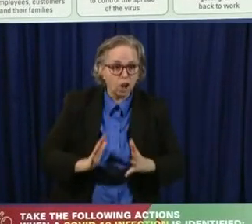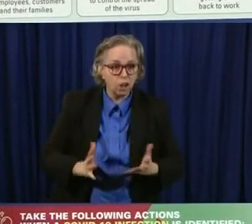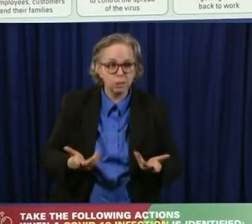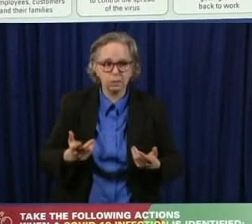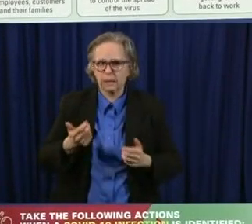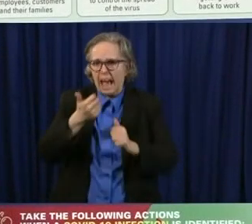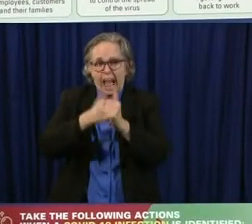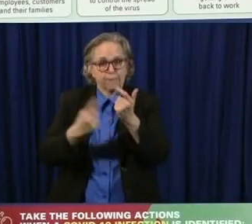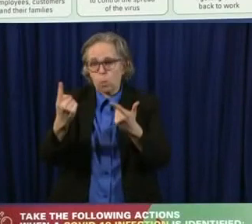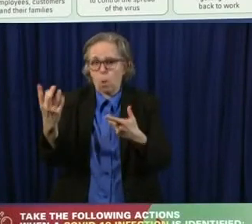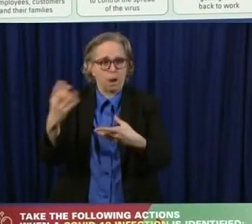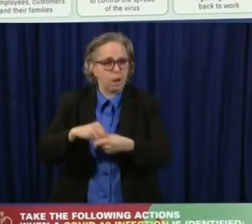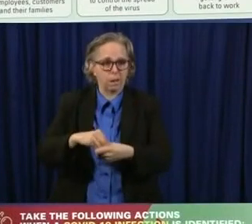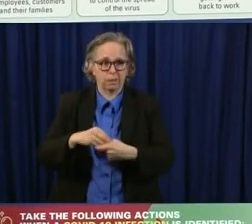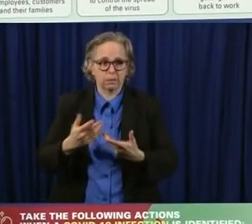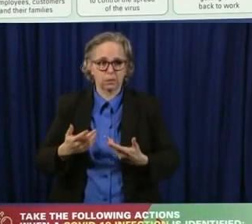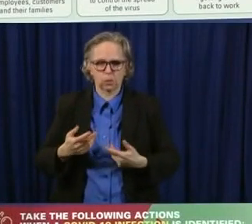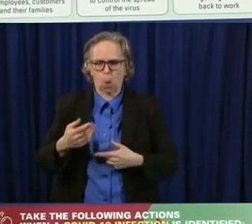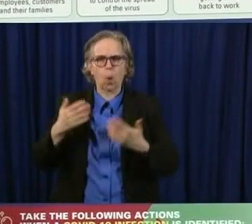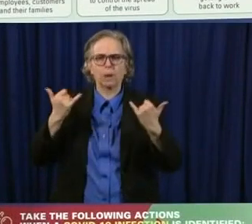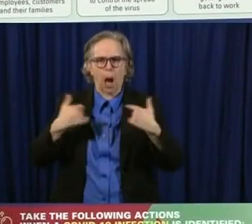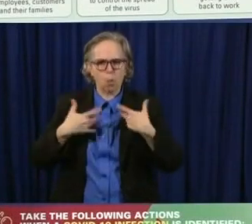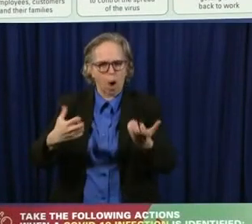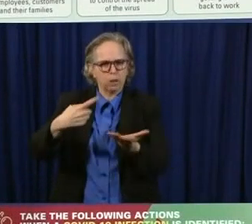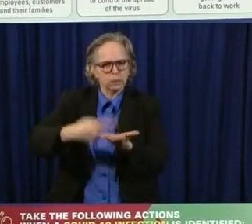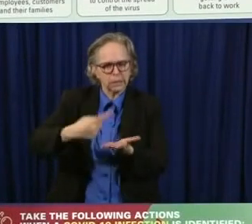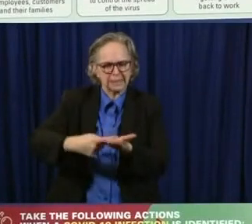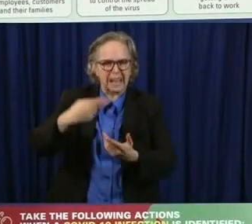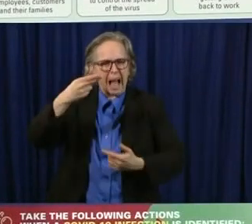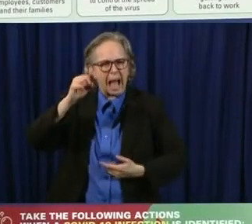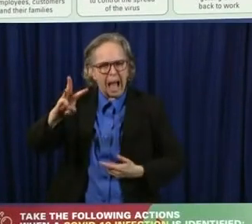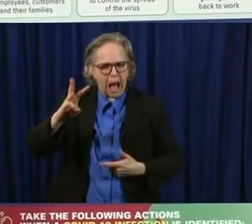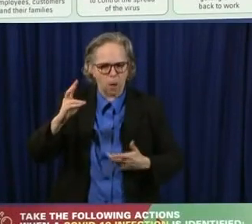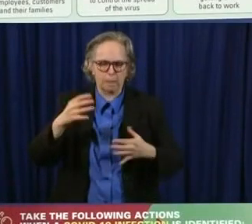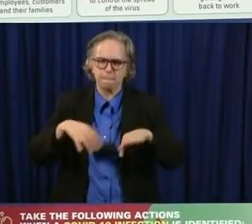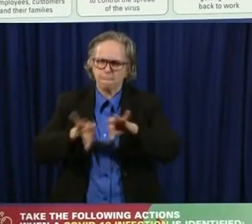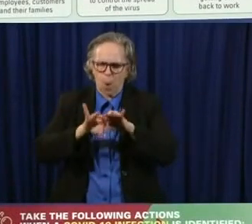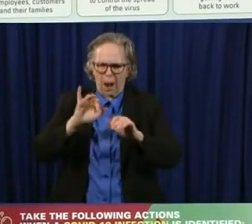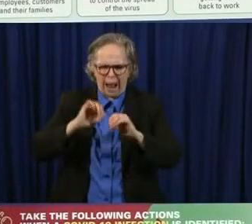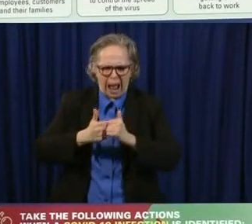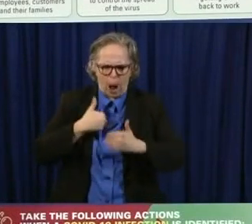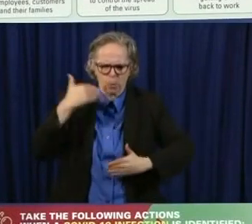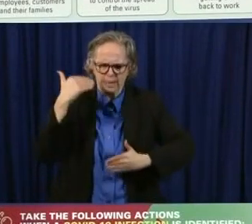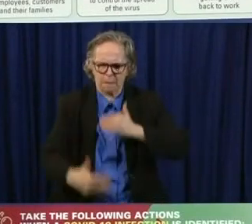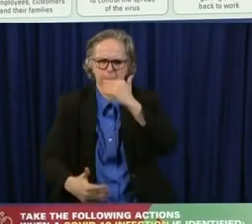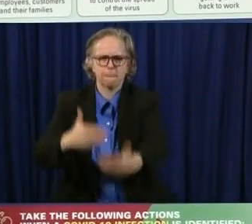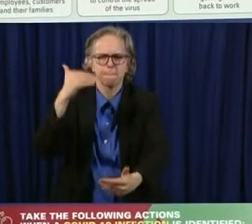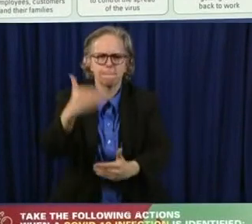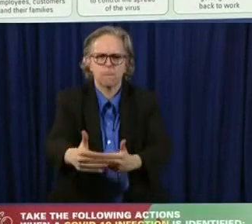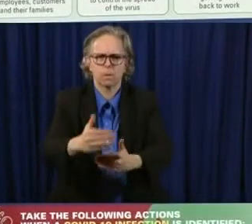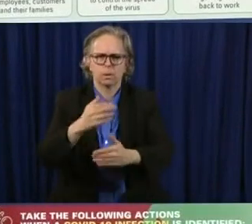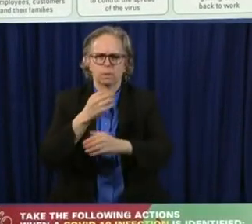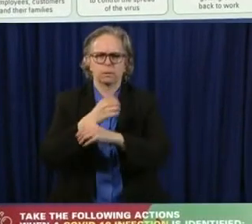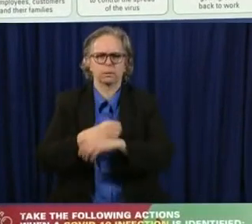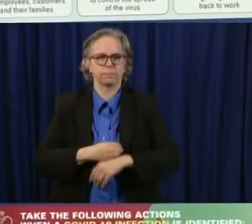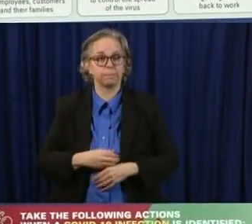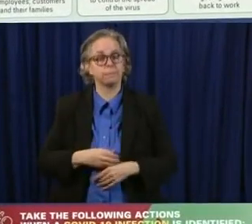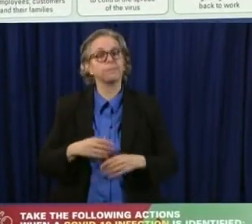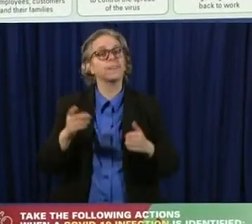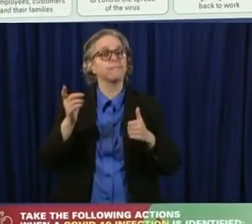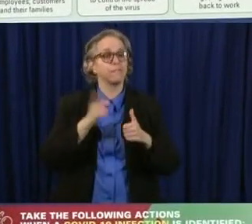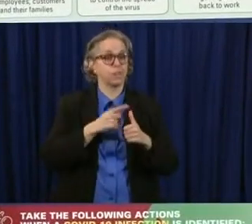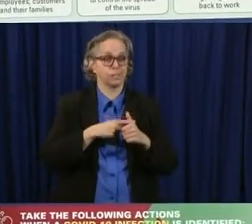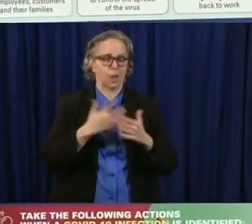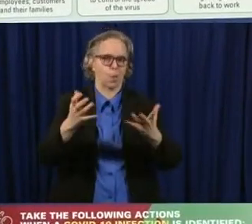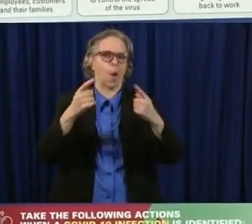And so the how is very important. Let me start with our first announcement on May 1.